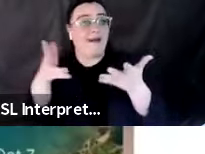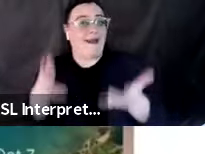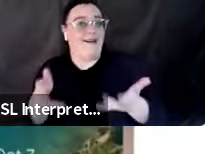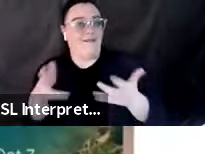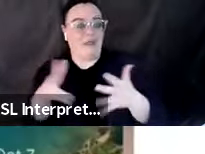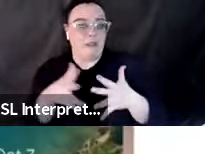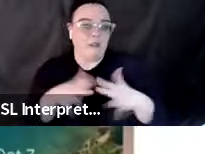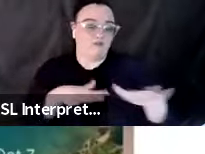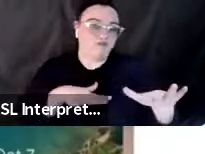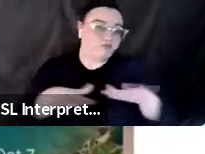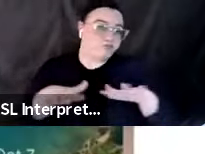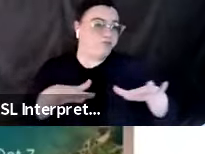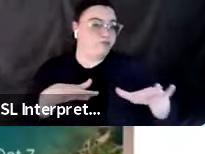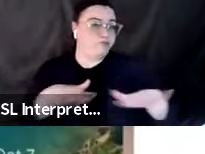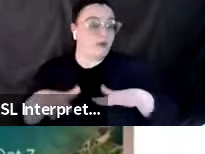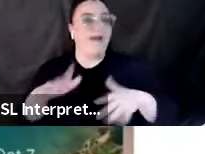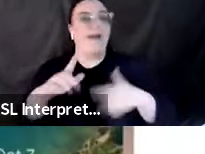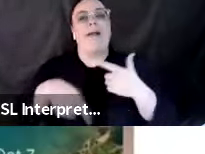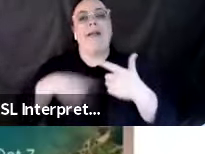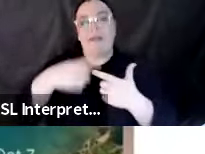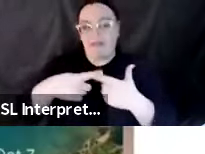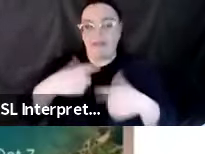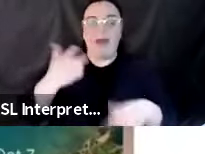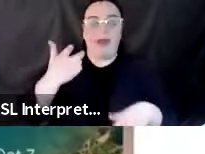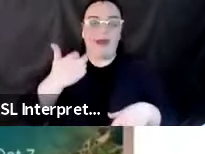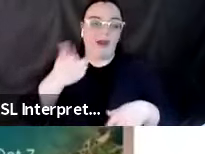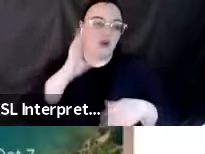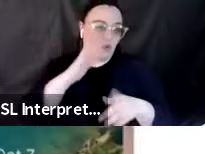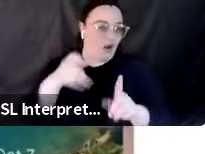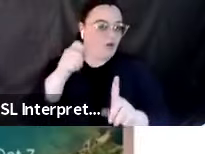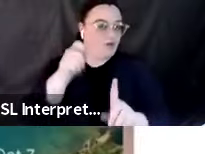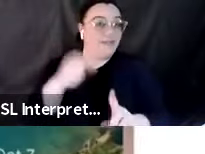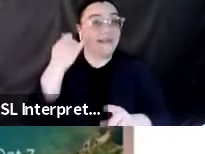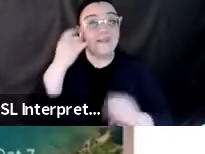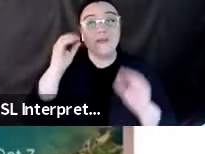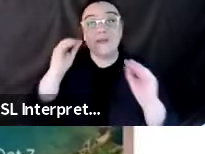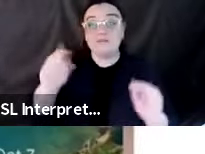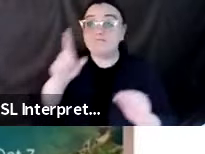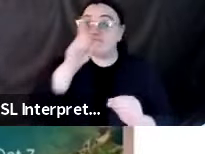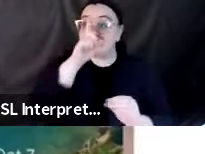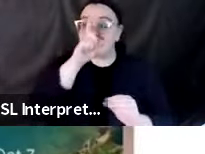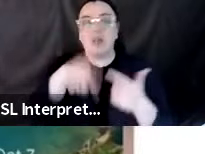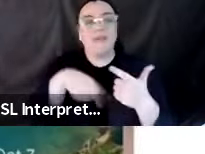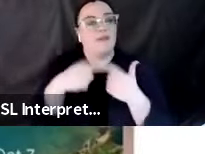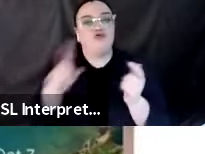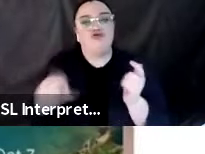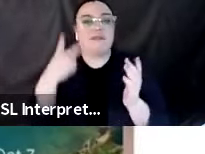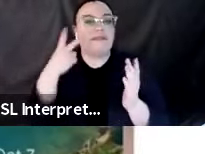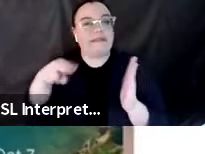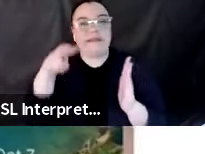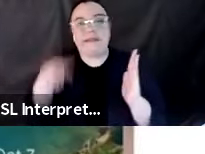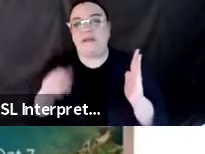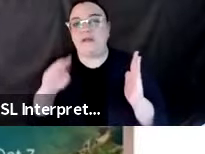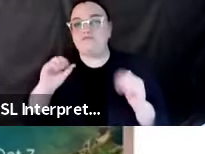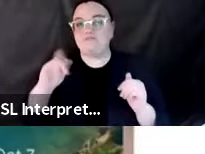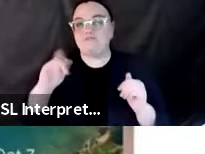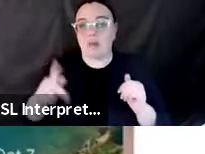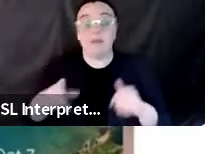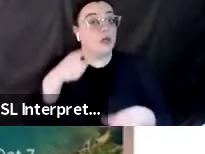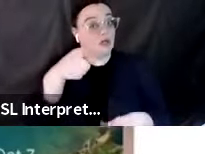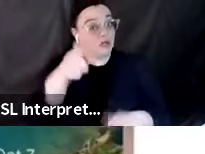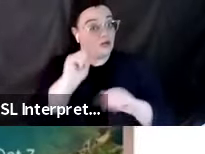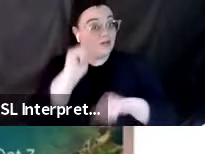Right. Otherwise, if you want to have more information that comes in more often, you can set a custom